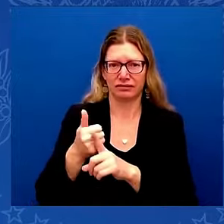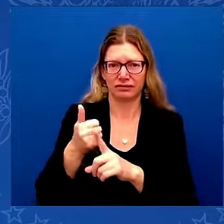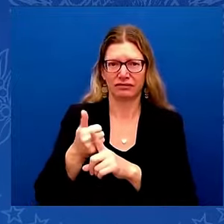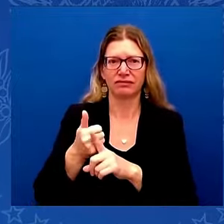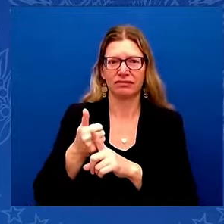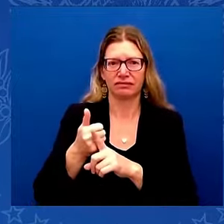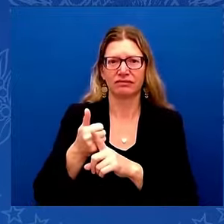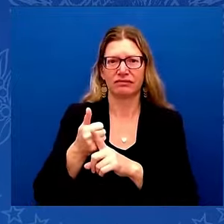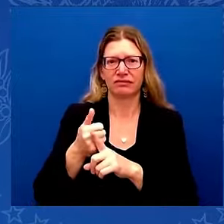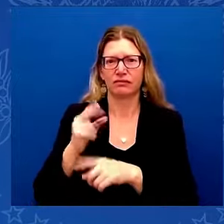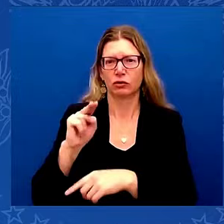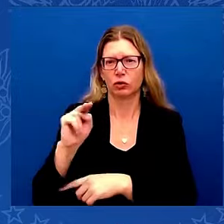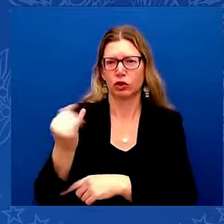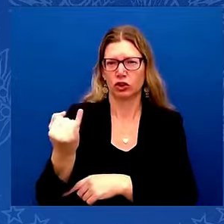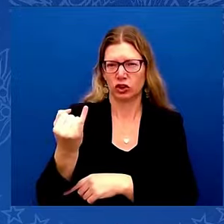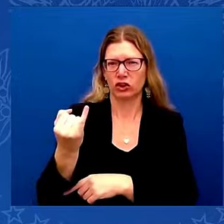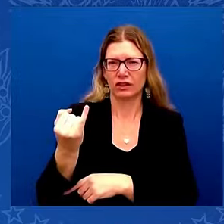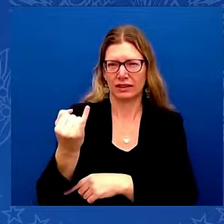from the Army-Navy victory.